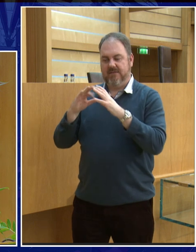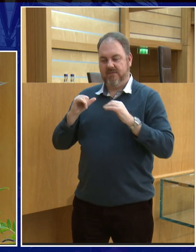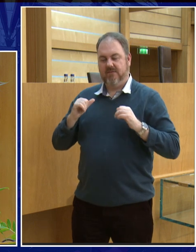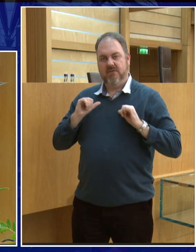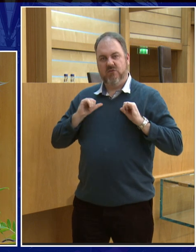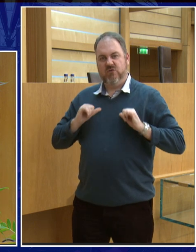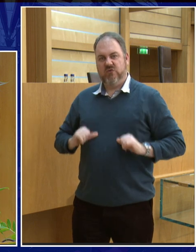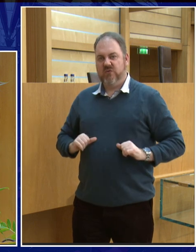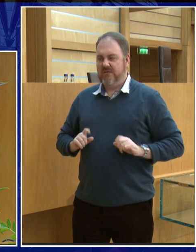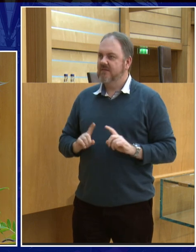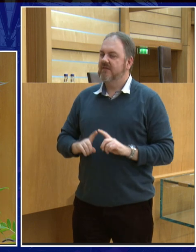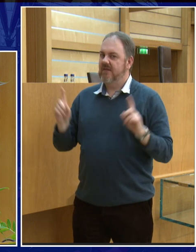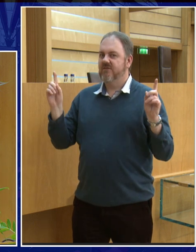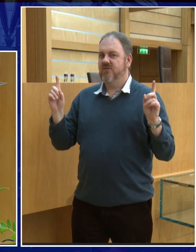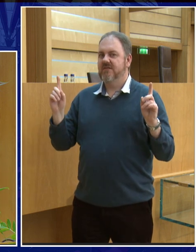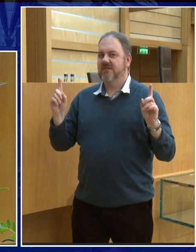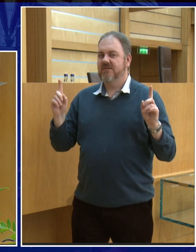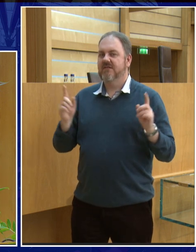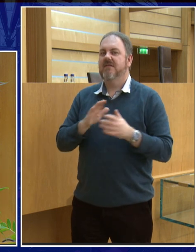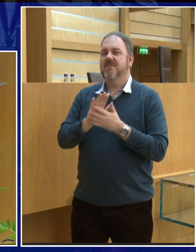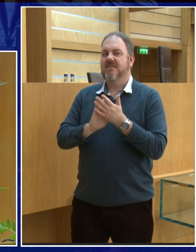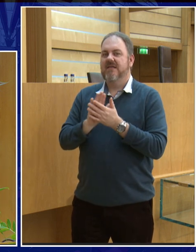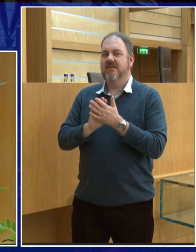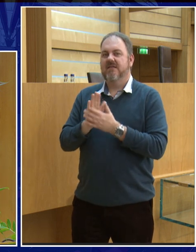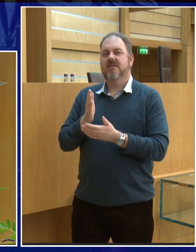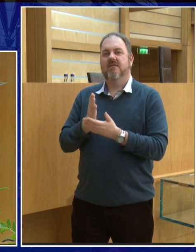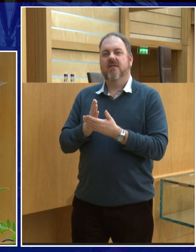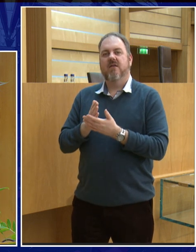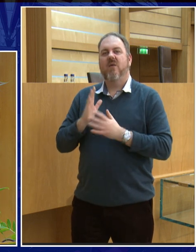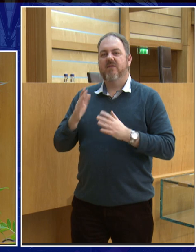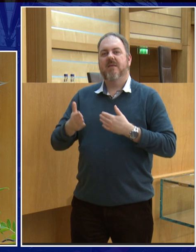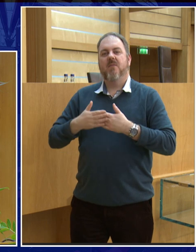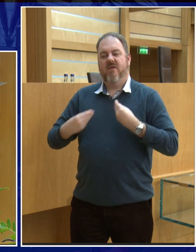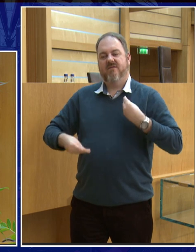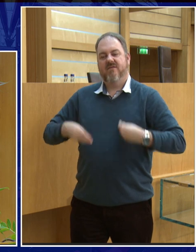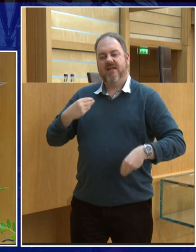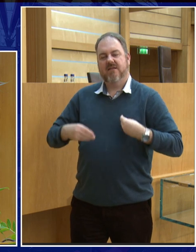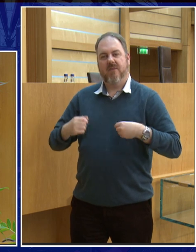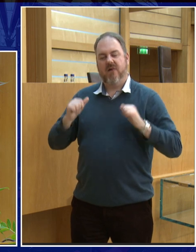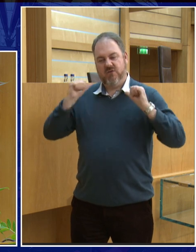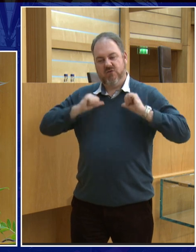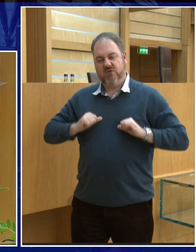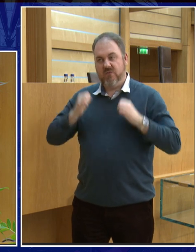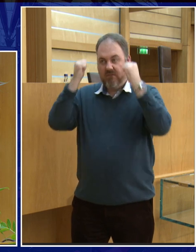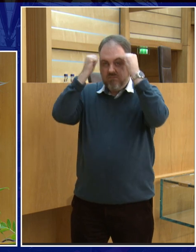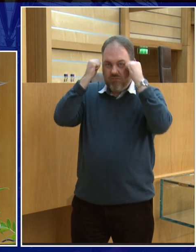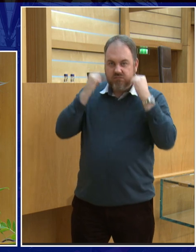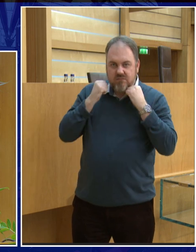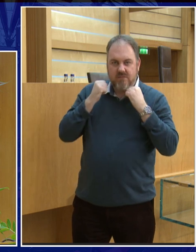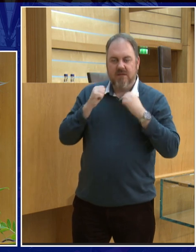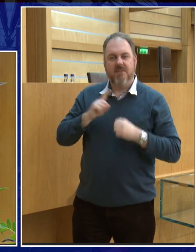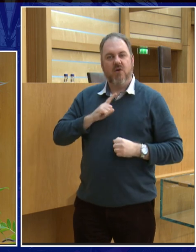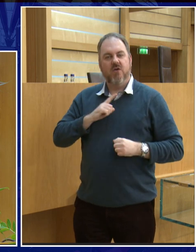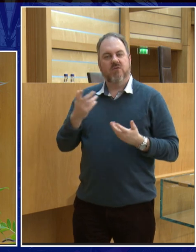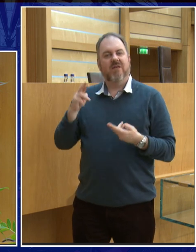temperature range. So the space suits they're designing for a planet like Mars could be a lot more flexible and sort of less rigid because